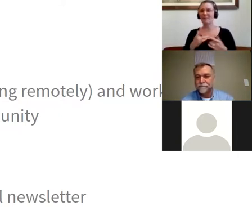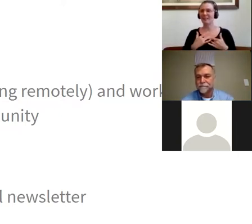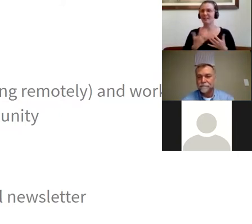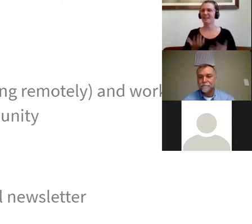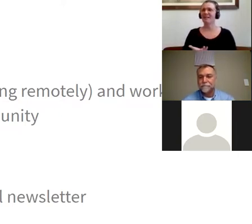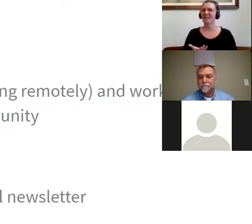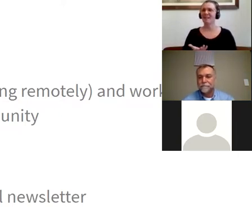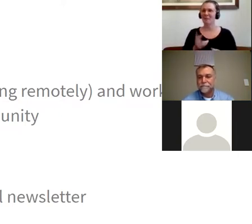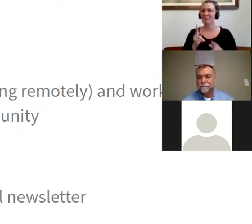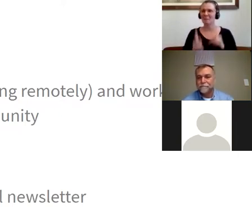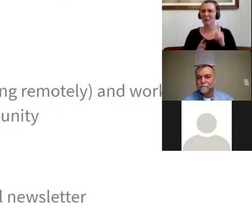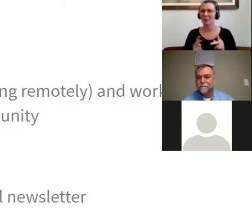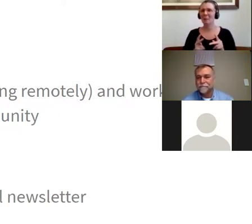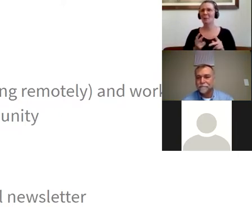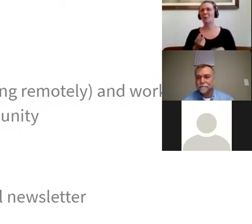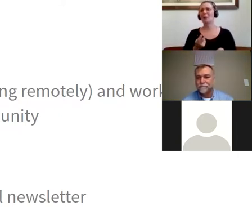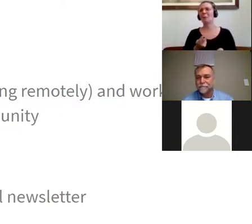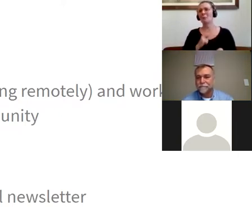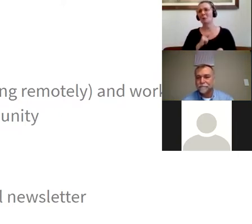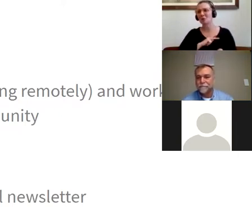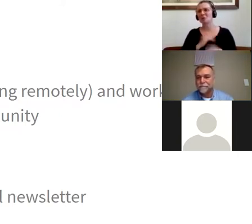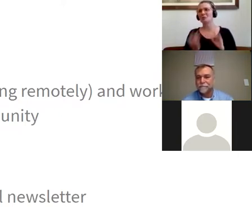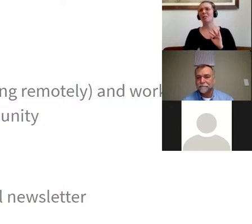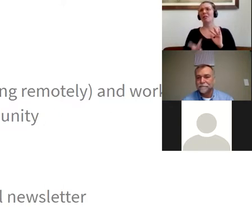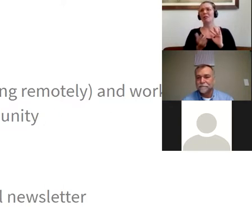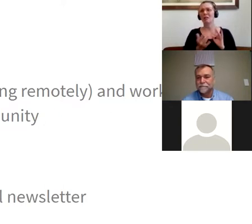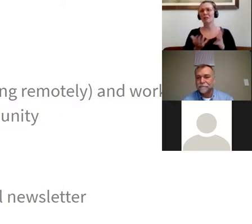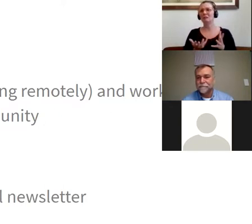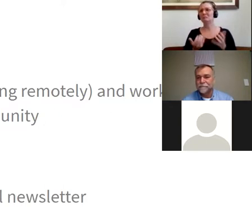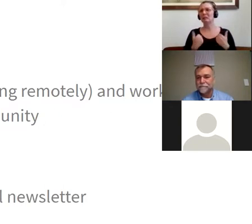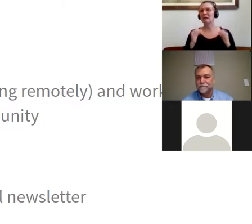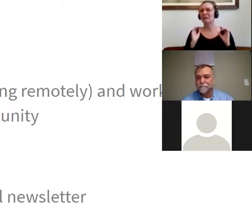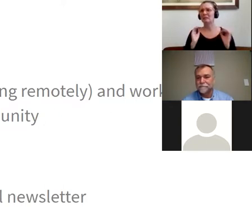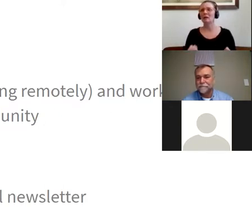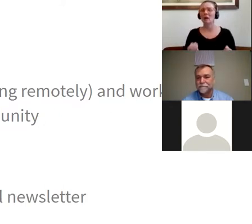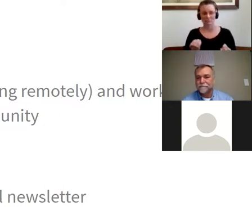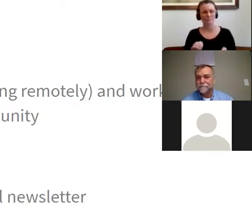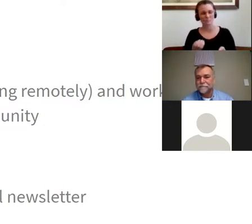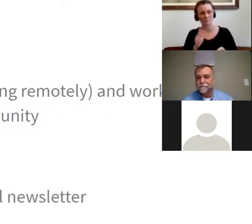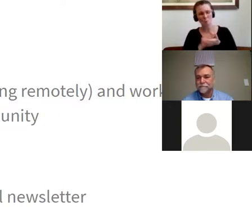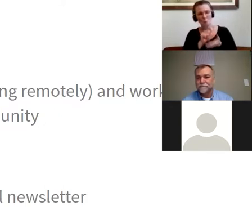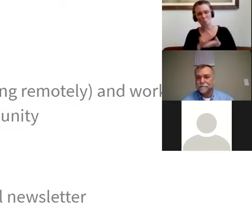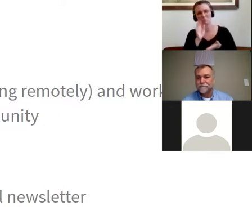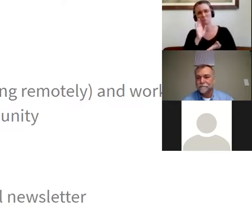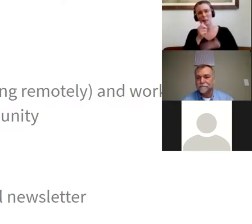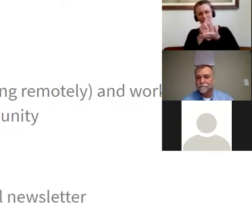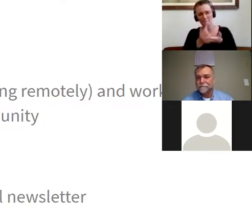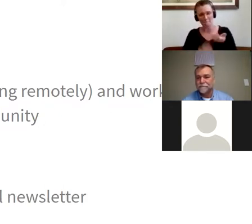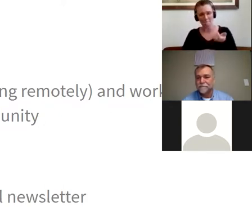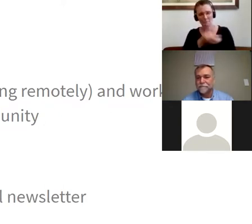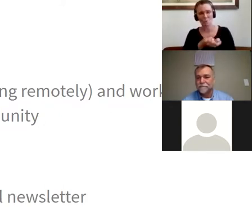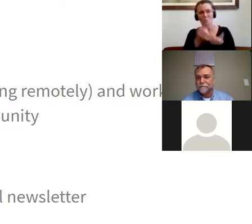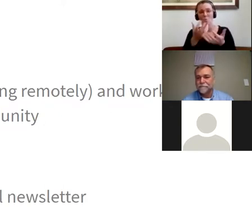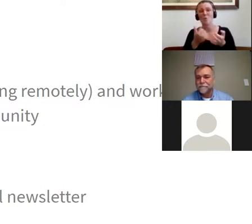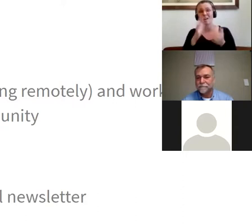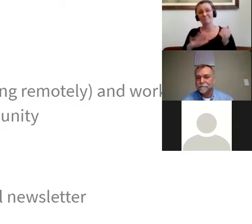touch. And we thought this would be a great way for the community to reach out to our elders. And we're looking for a thousand cards and notes.